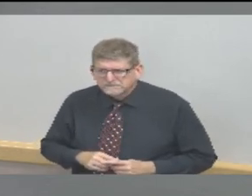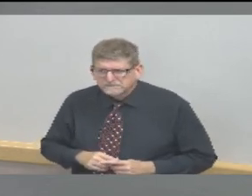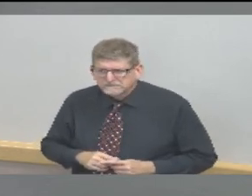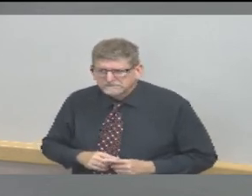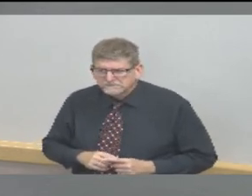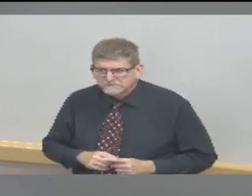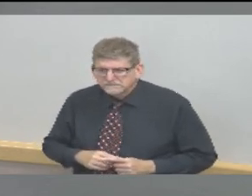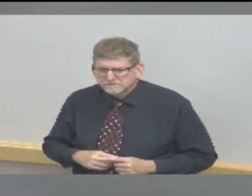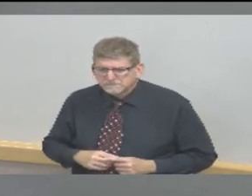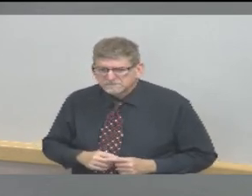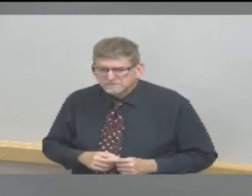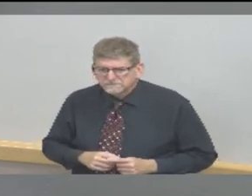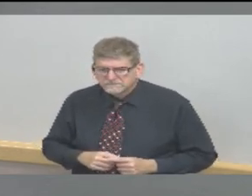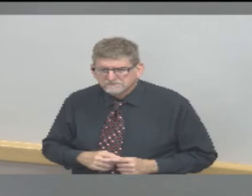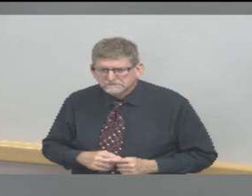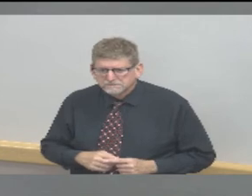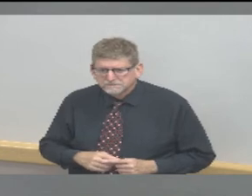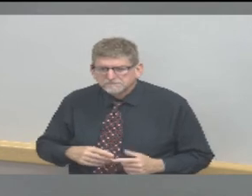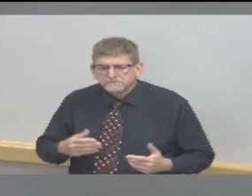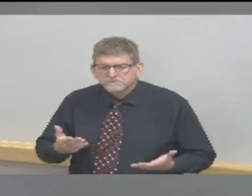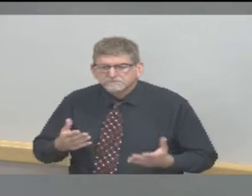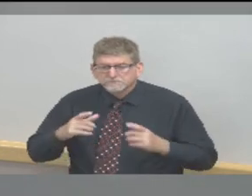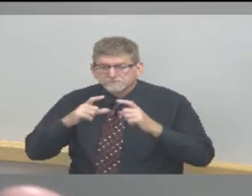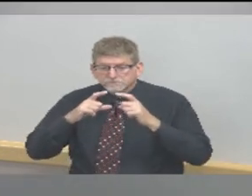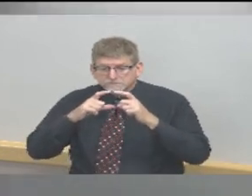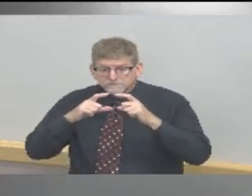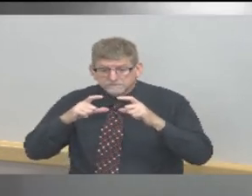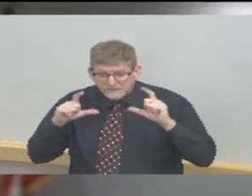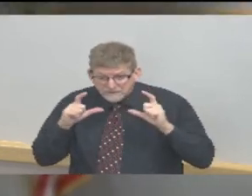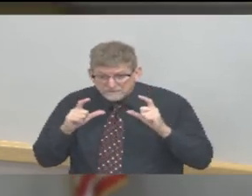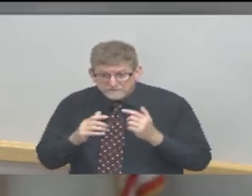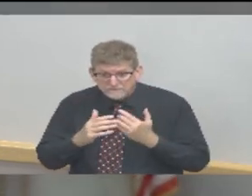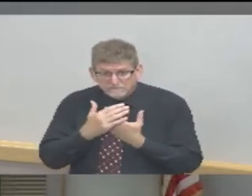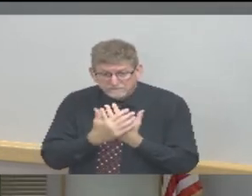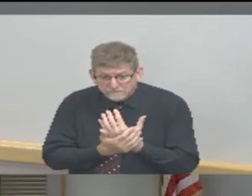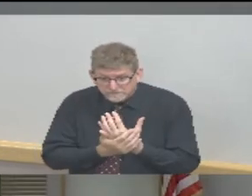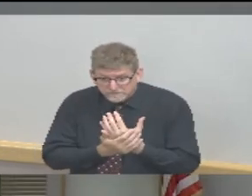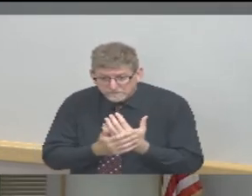of masks and hand sanitizer for your guests. Great point. Thank you.